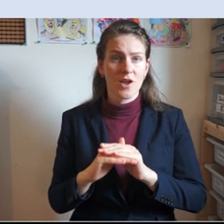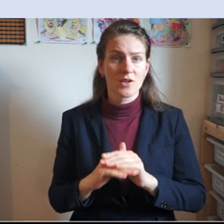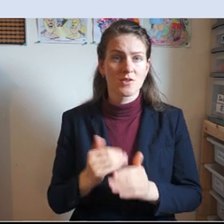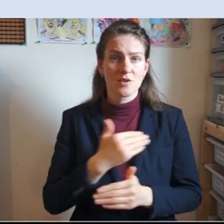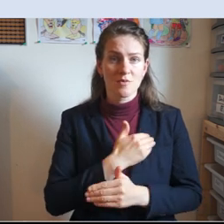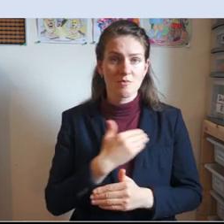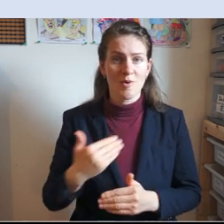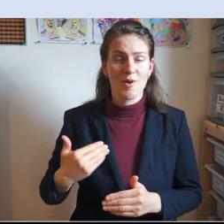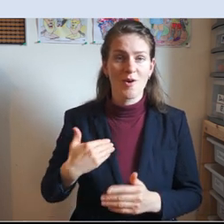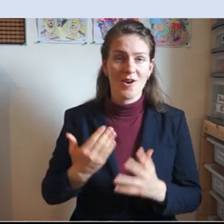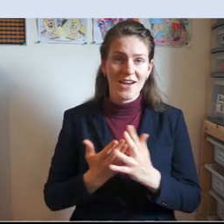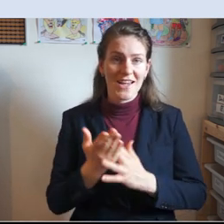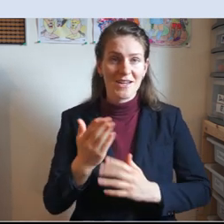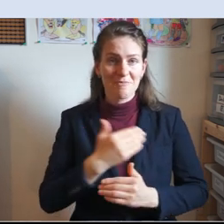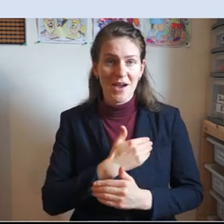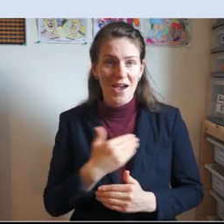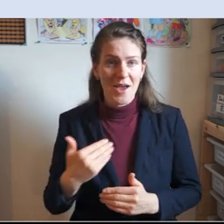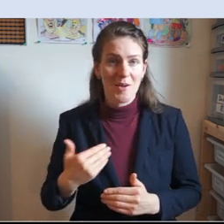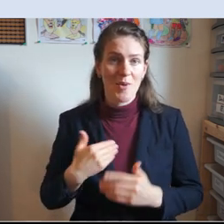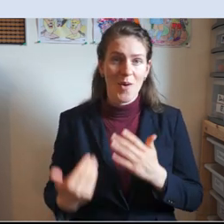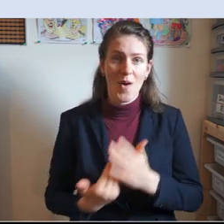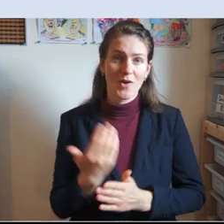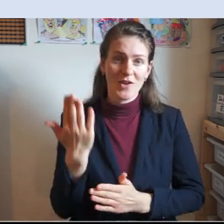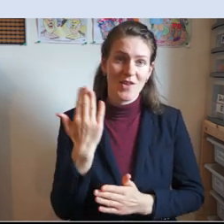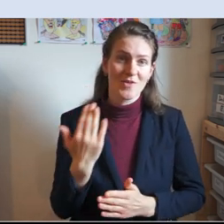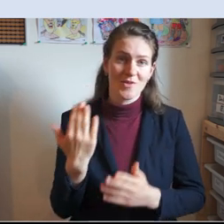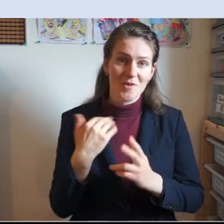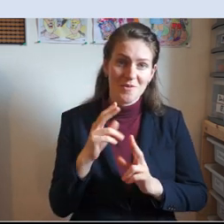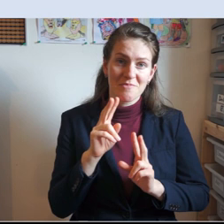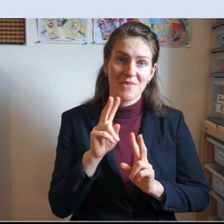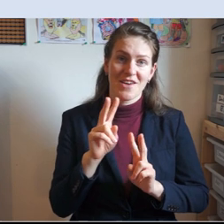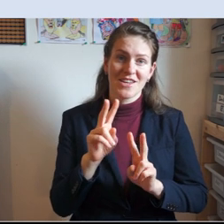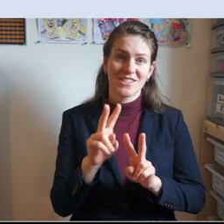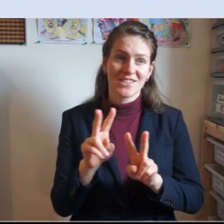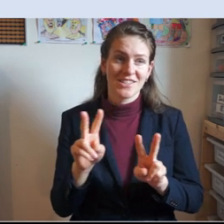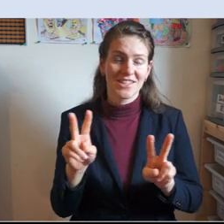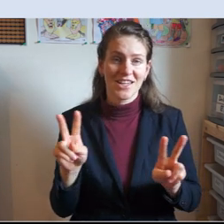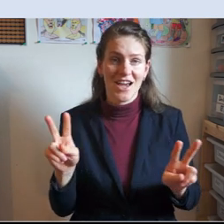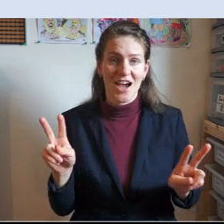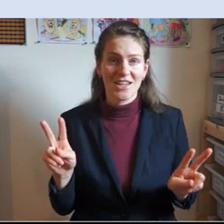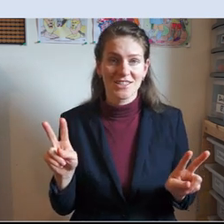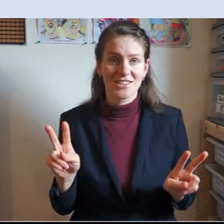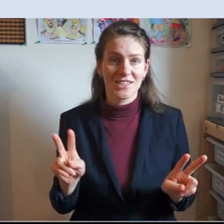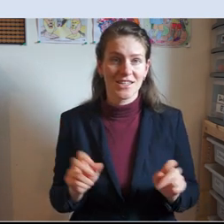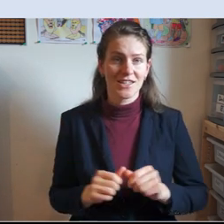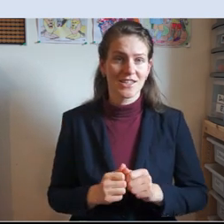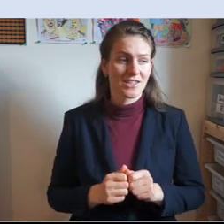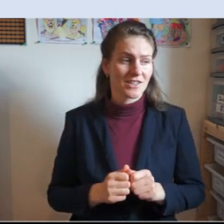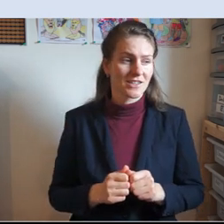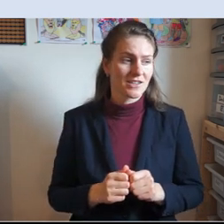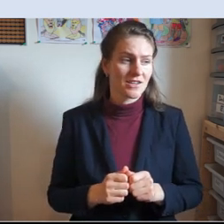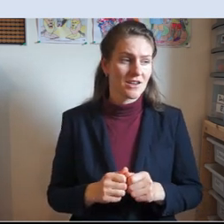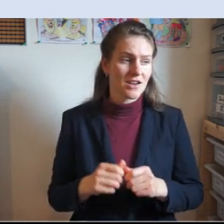faithfulness. Morning by morning, new message I